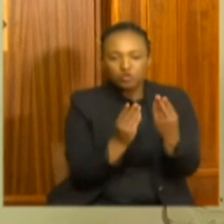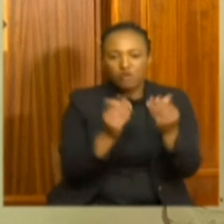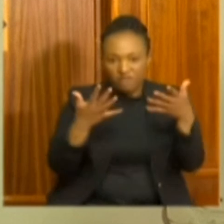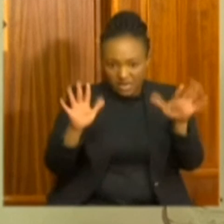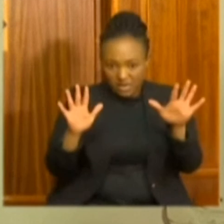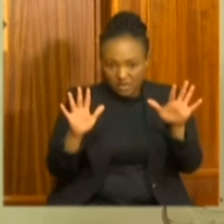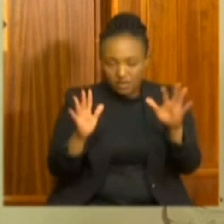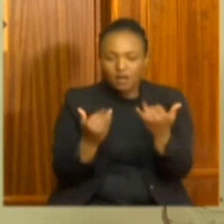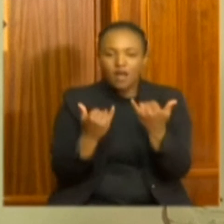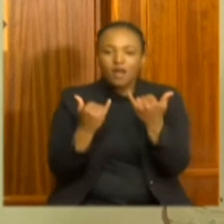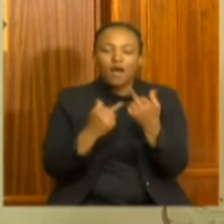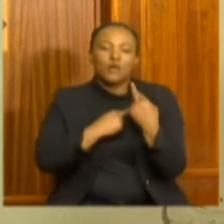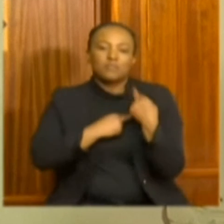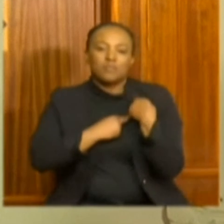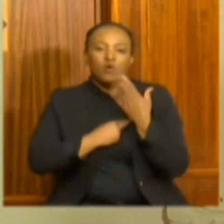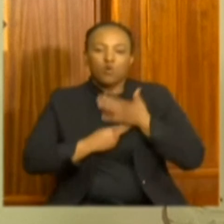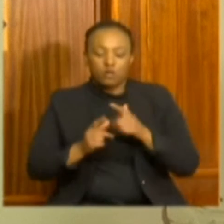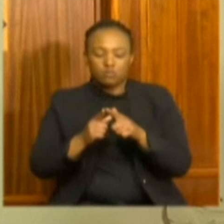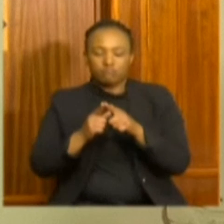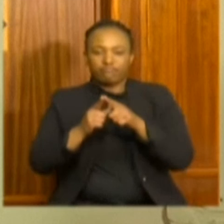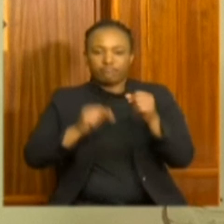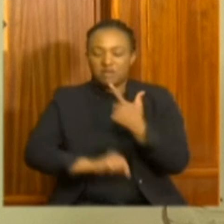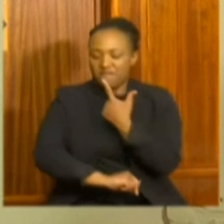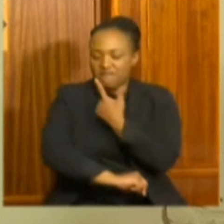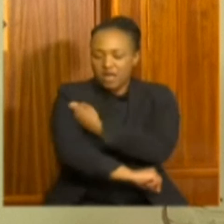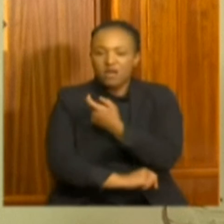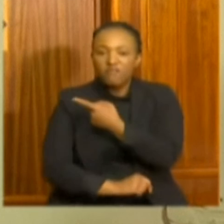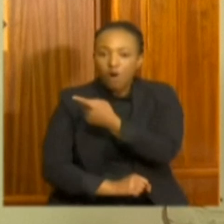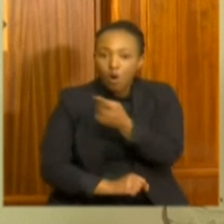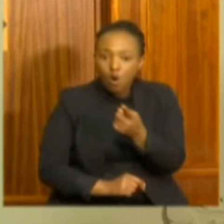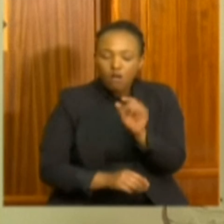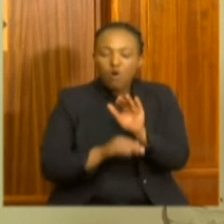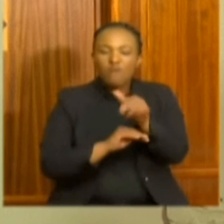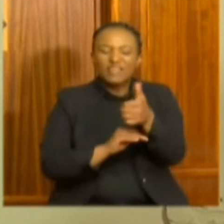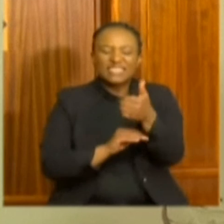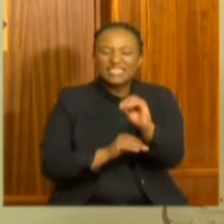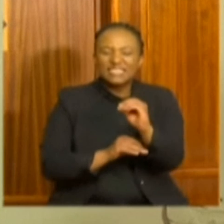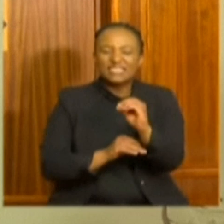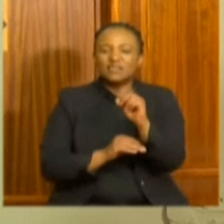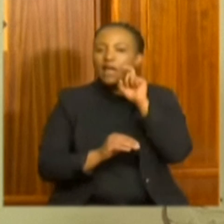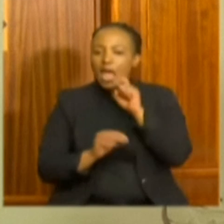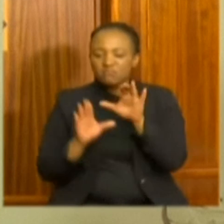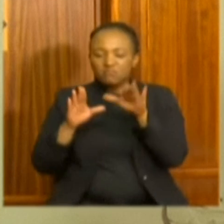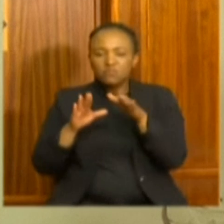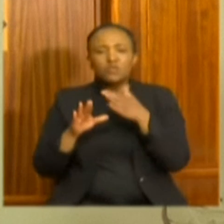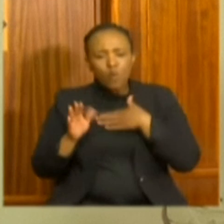task is to complete the vaccination of all those over 60 years of age without delay.